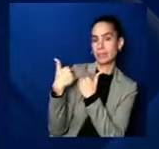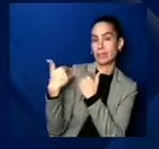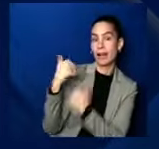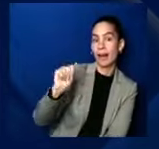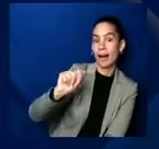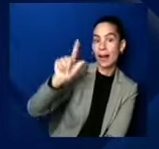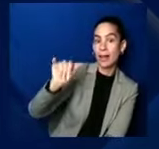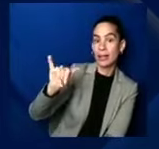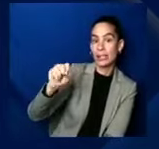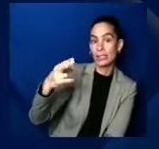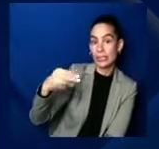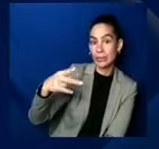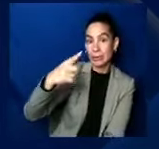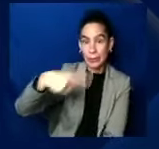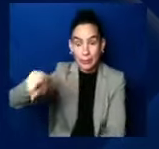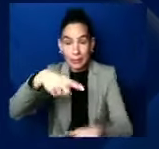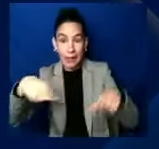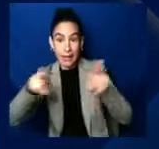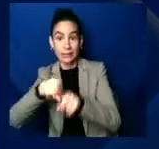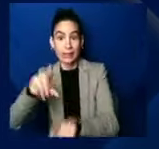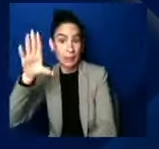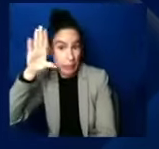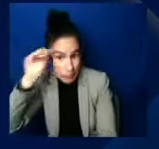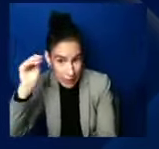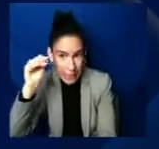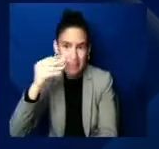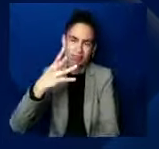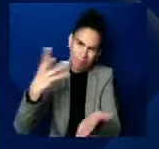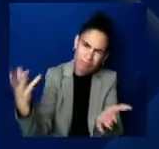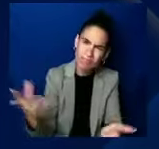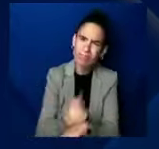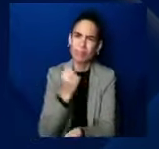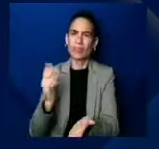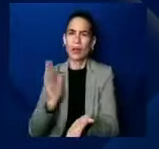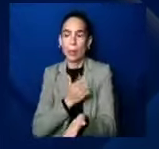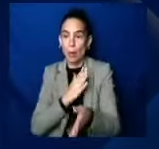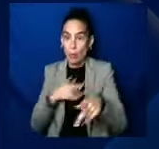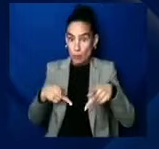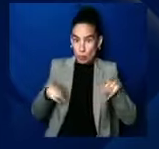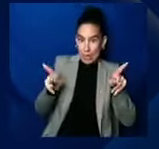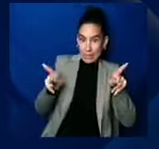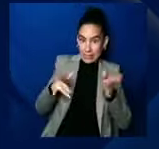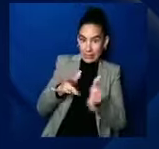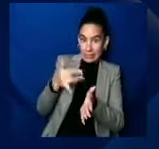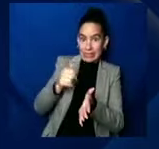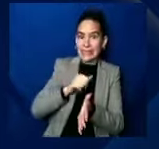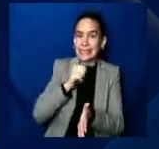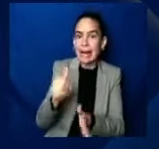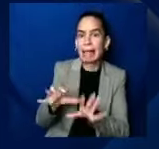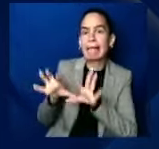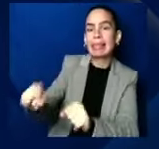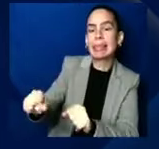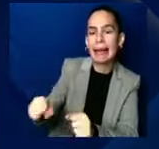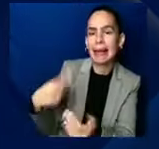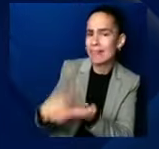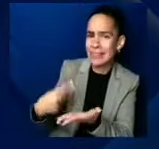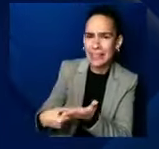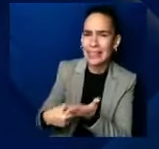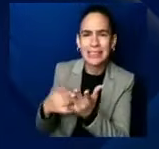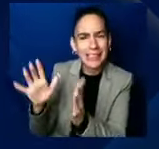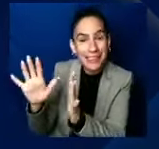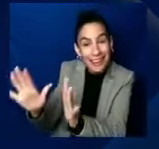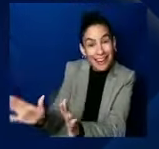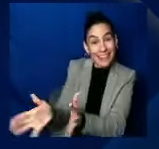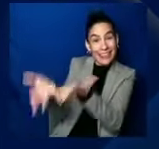use our privilege and our voice to not dominate this conversation, but to lift up and amplify the amazing work of women that are doing this.